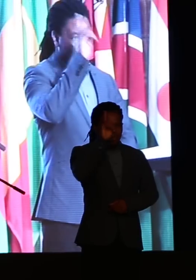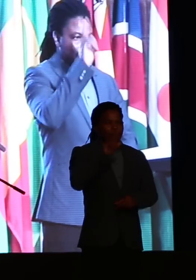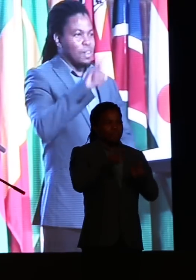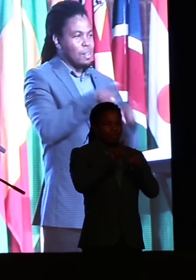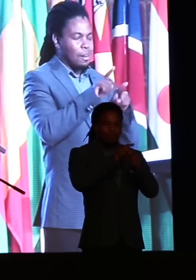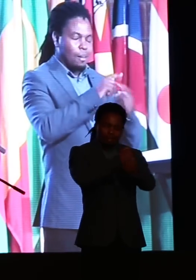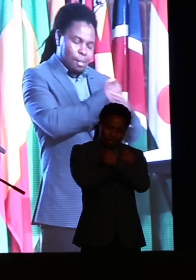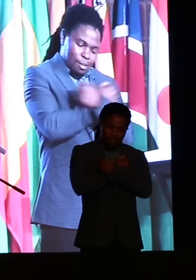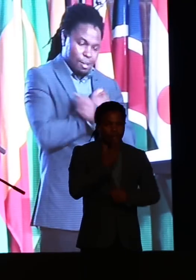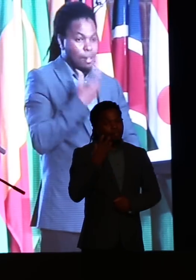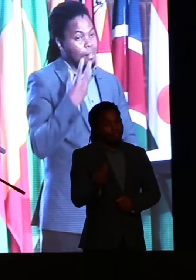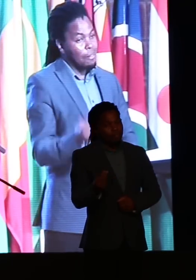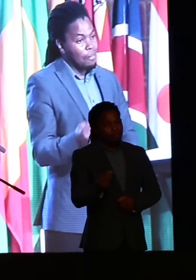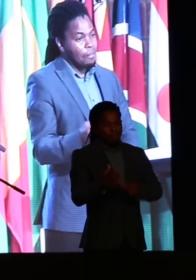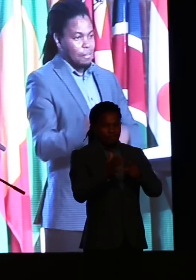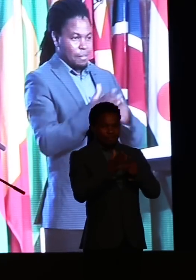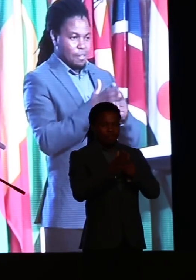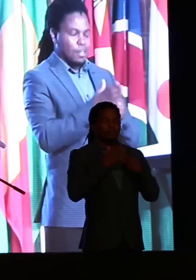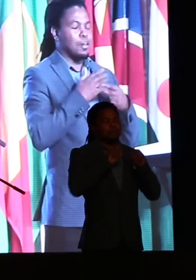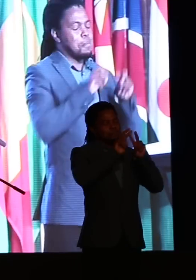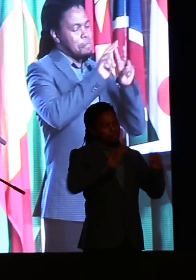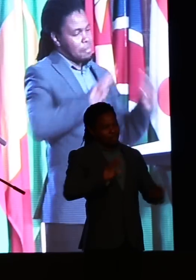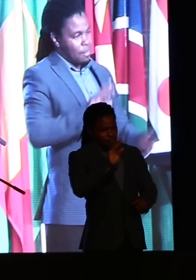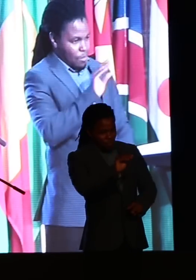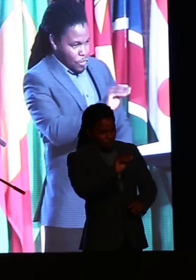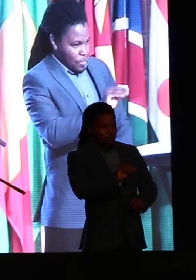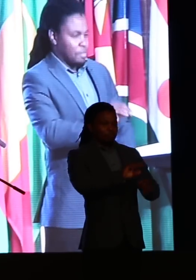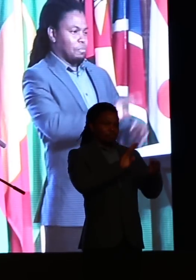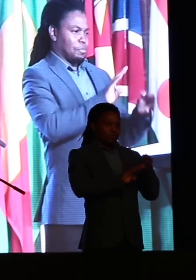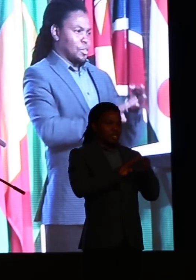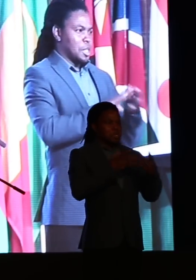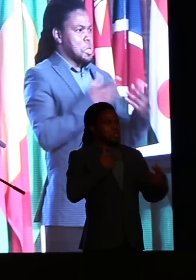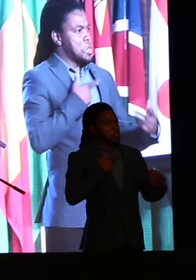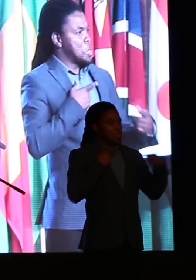and I to on a student.